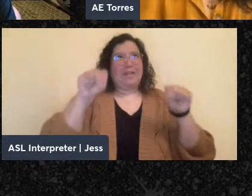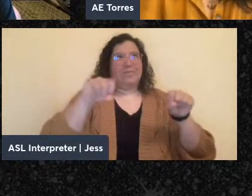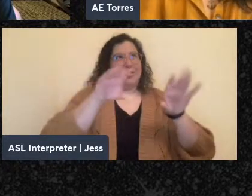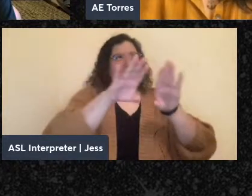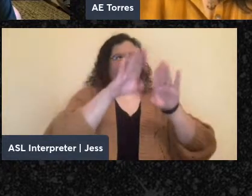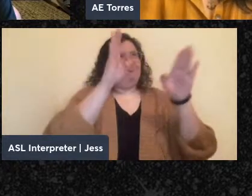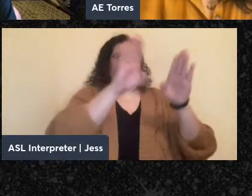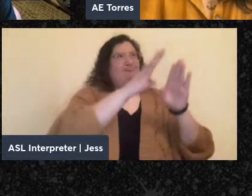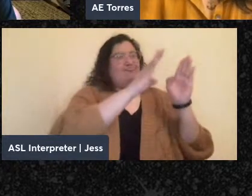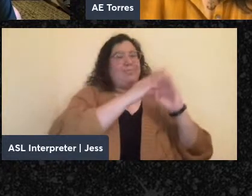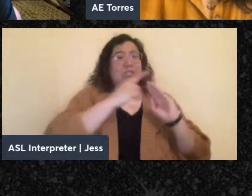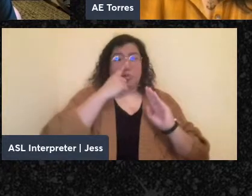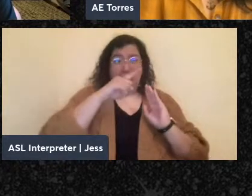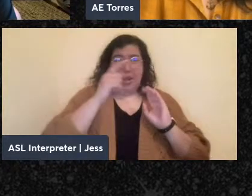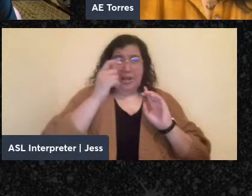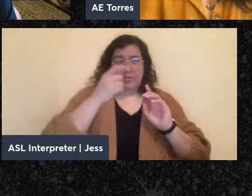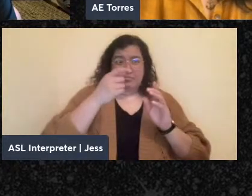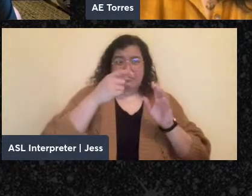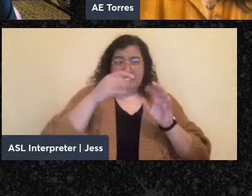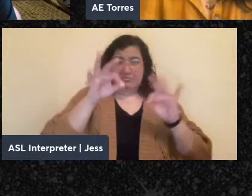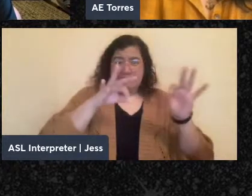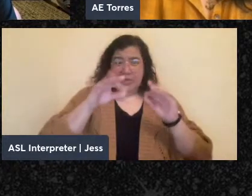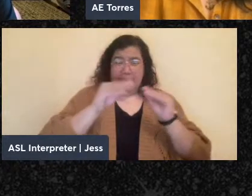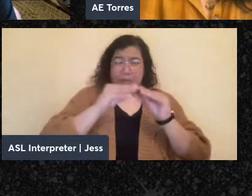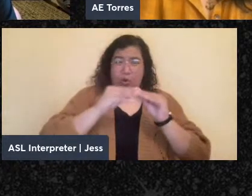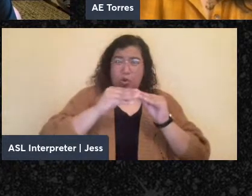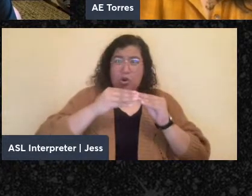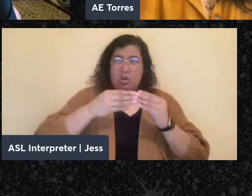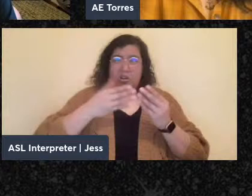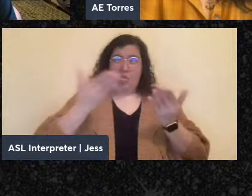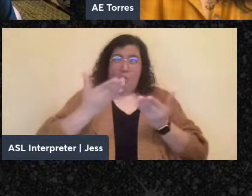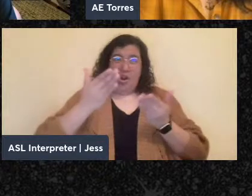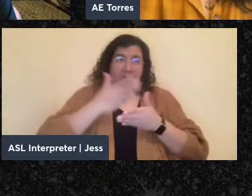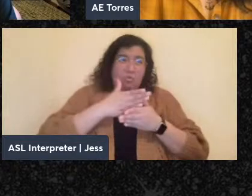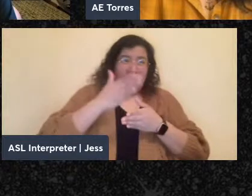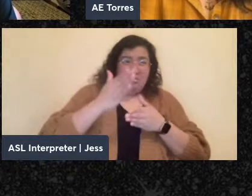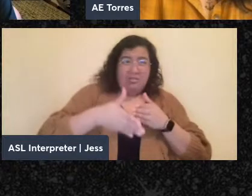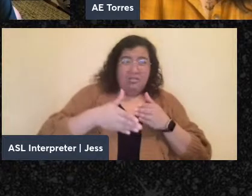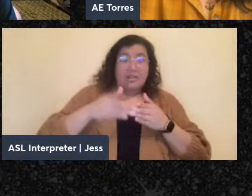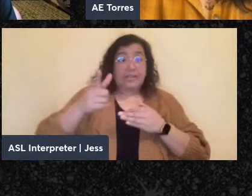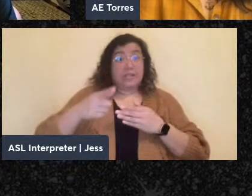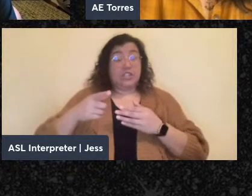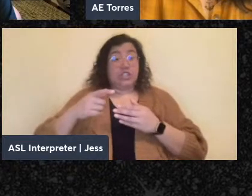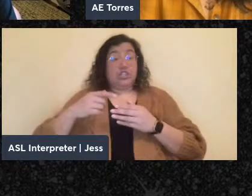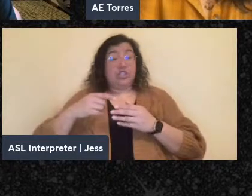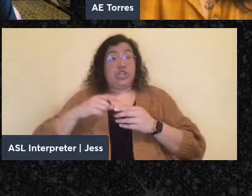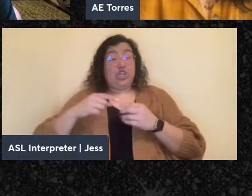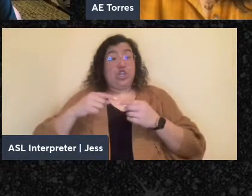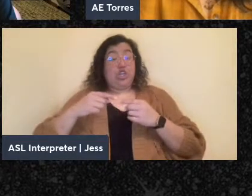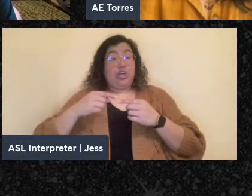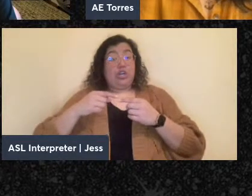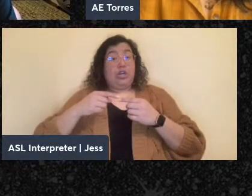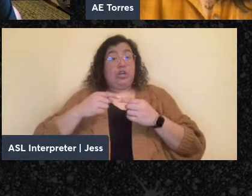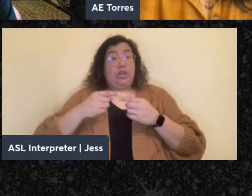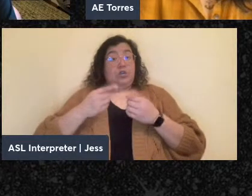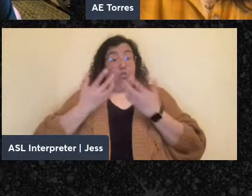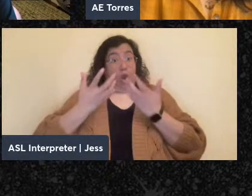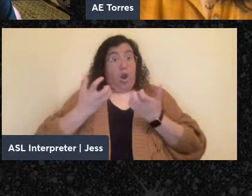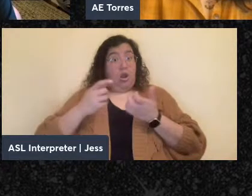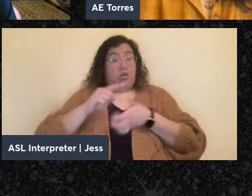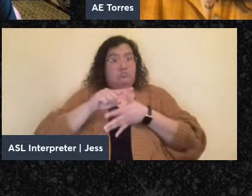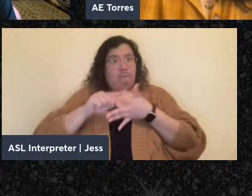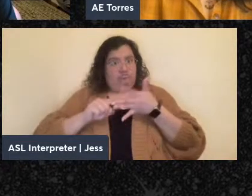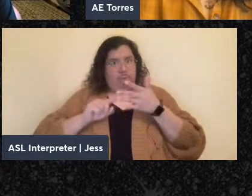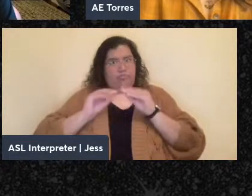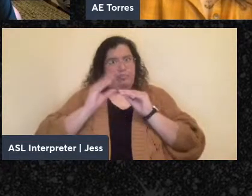talk a little bit more just about what the implications of that are. In other words, the argument is beautifully laid out in the book, but how do you see the implications of what that might